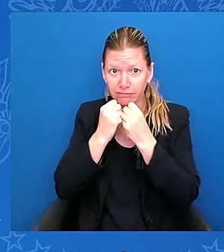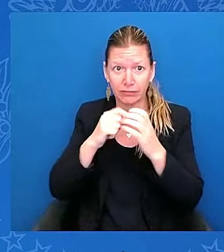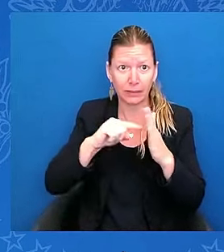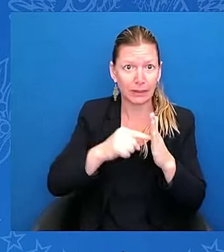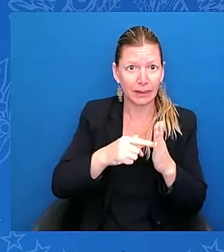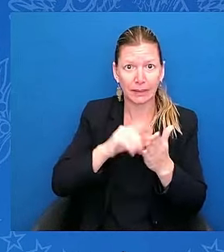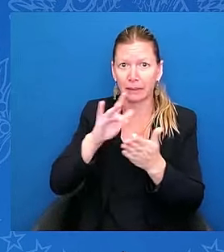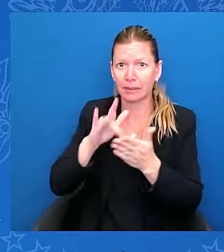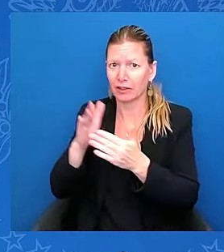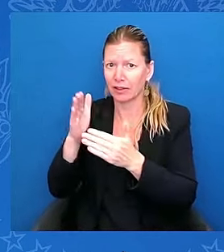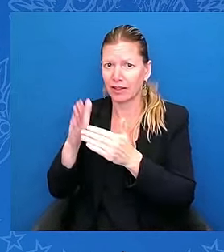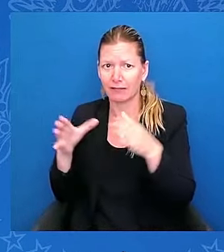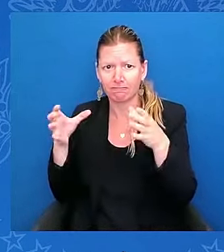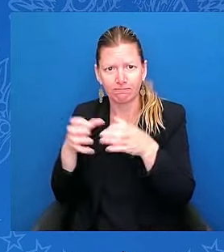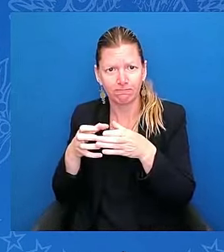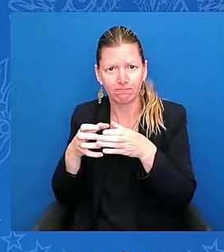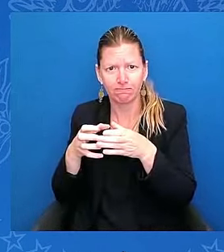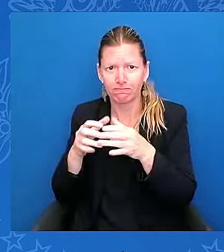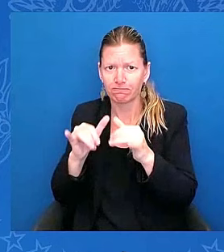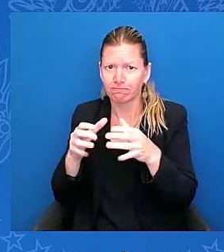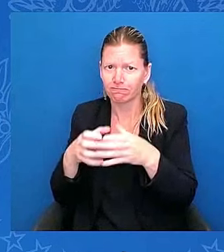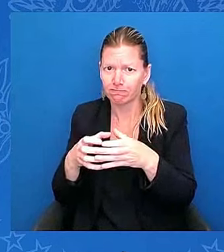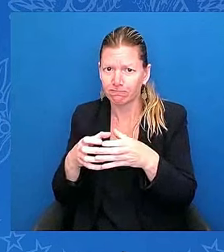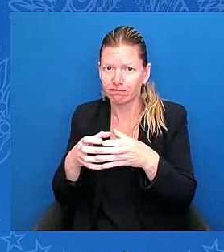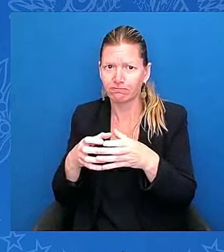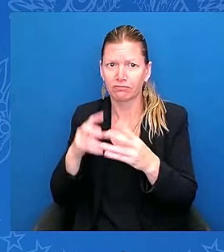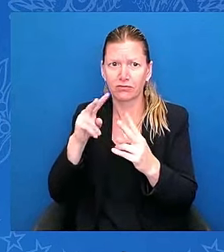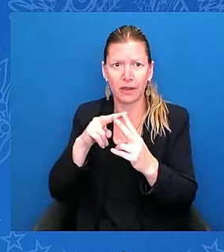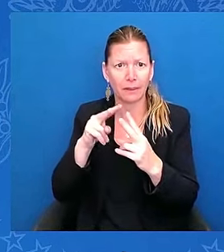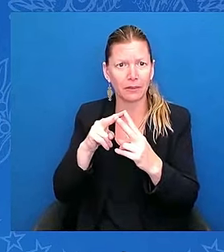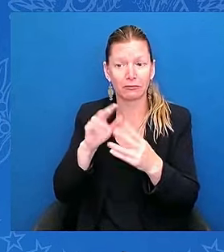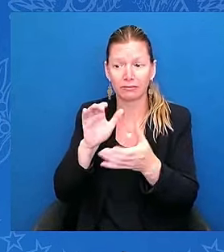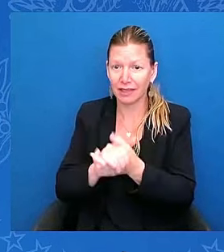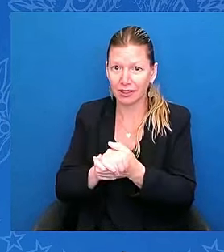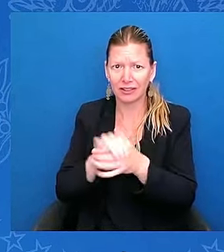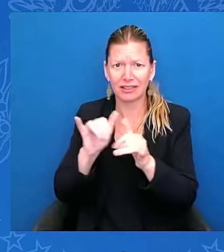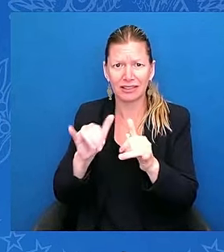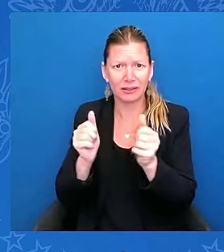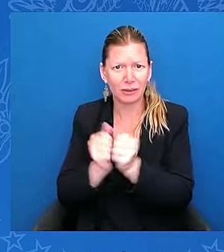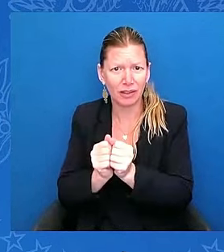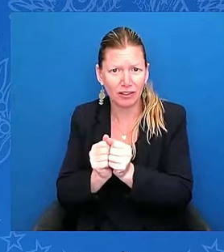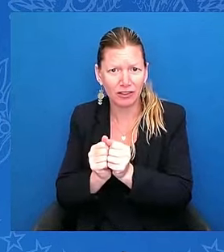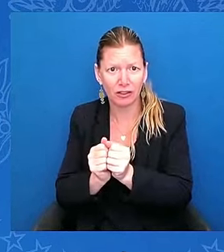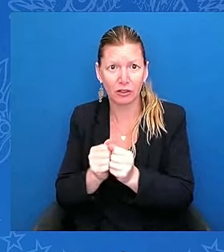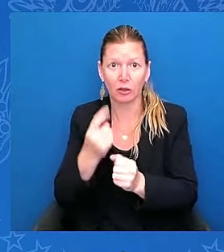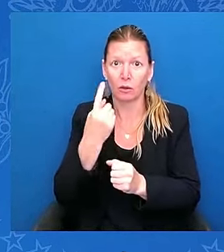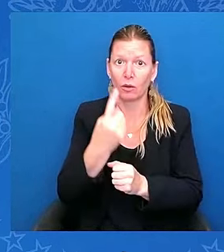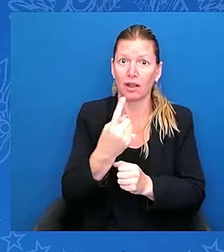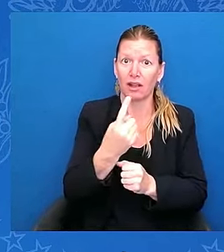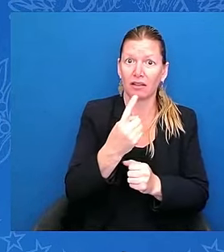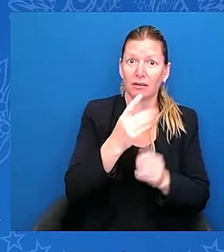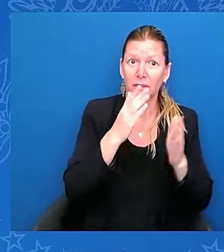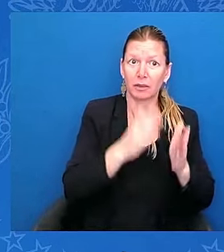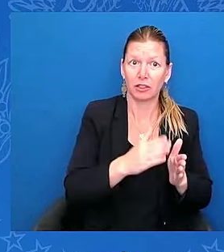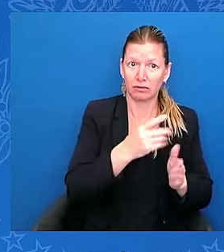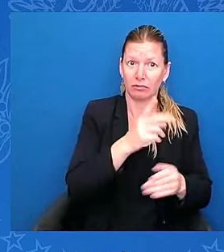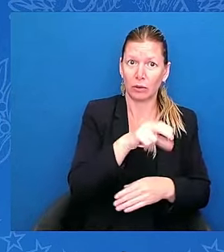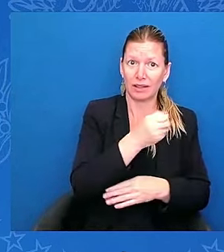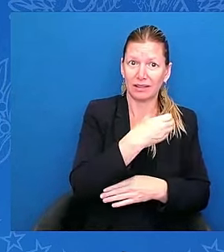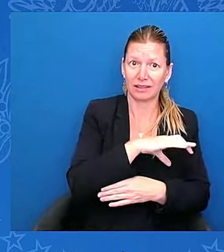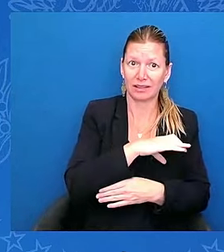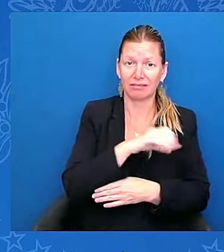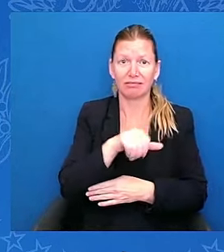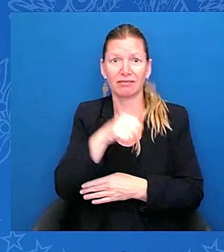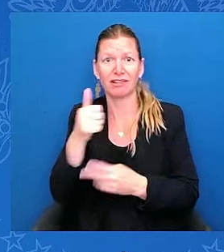They've been living in the United States for at least 10 years. These couples have been raising families, sending their kids to church and